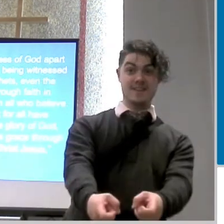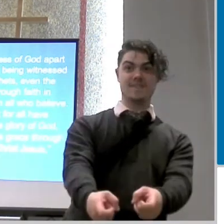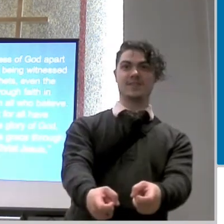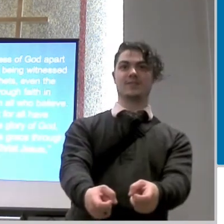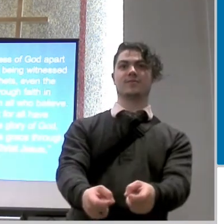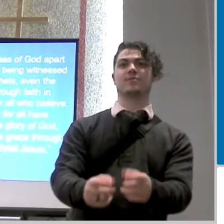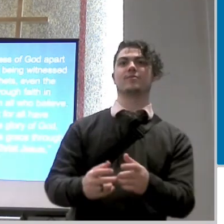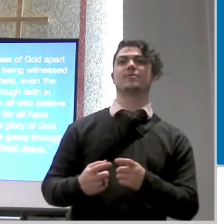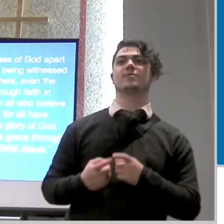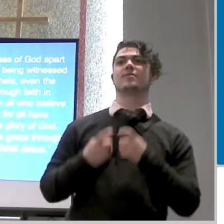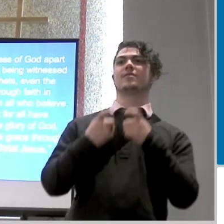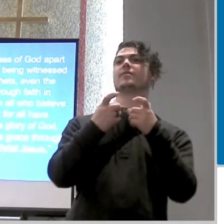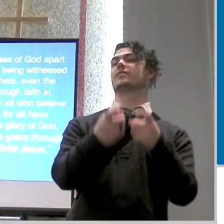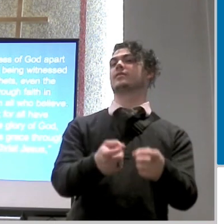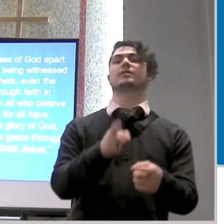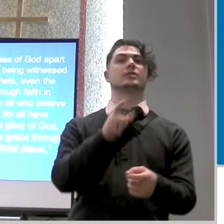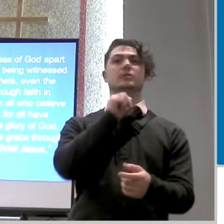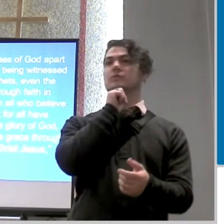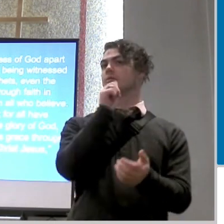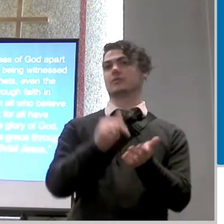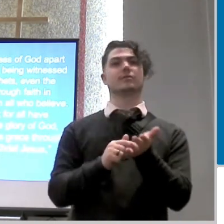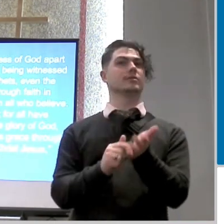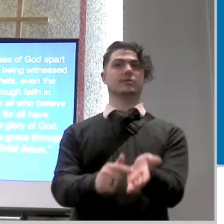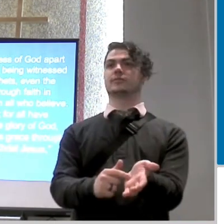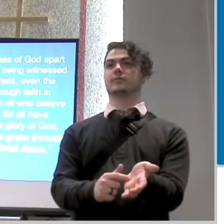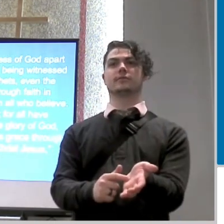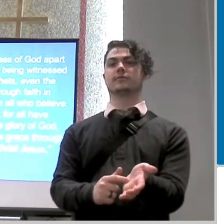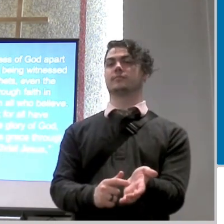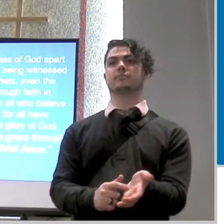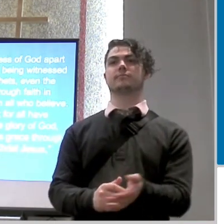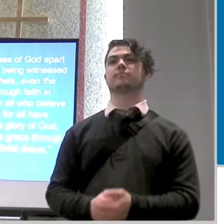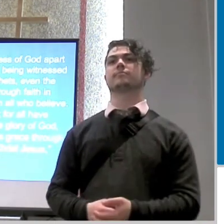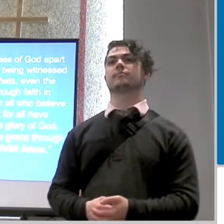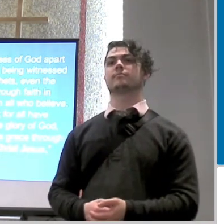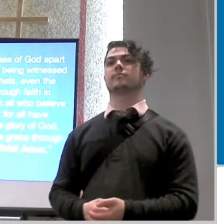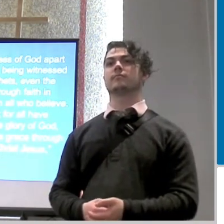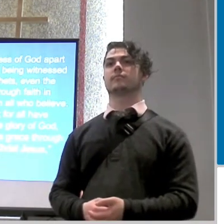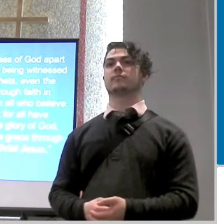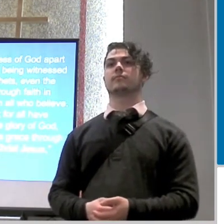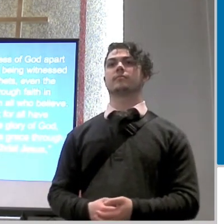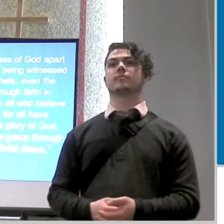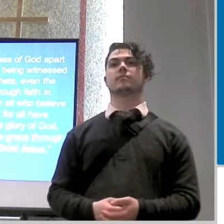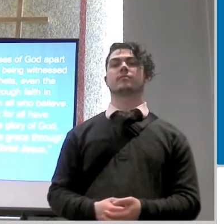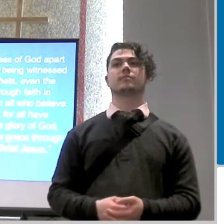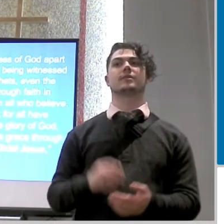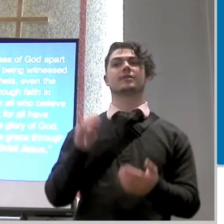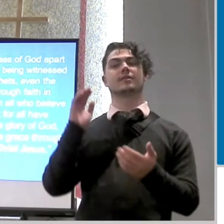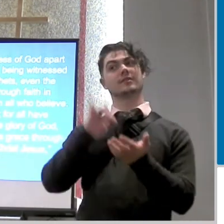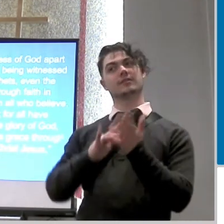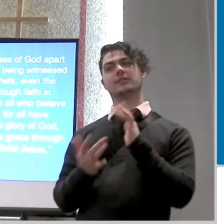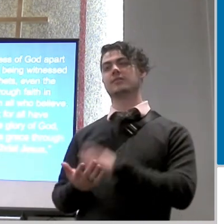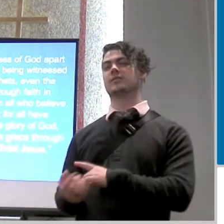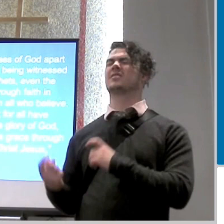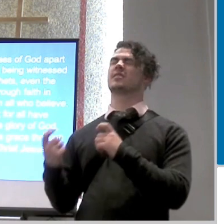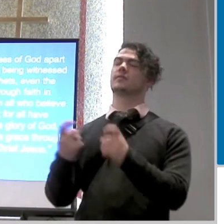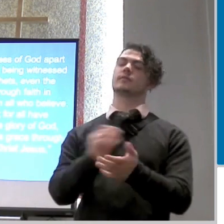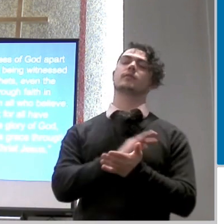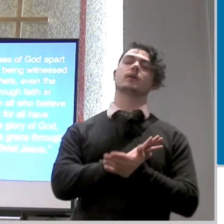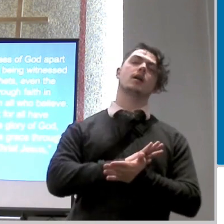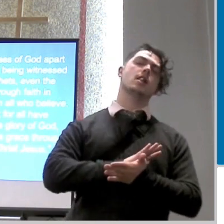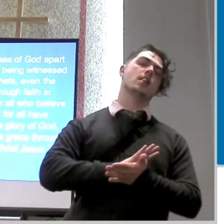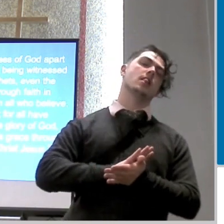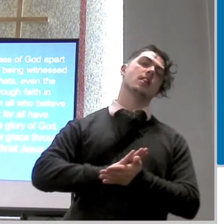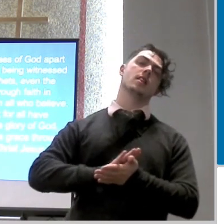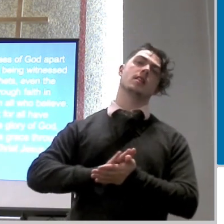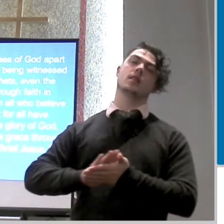and what is god giving us he says i'm giving you a clean slate not only am i